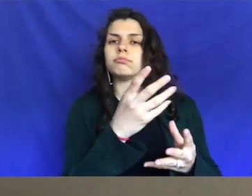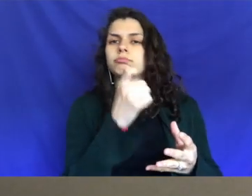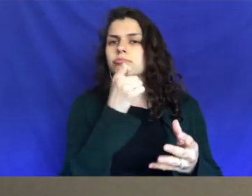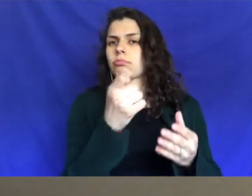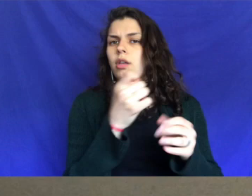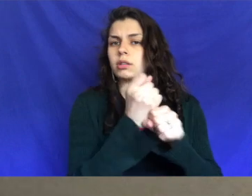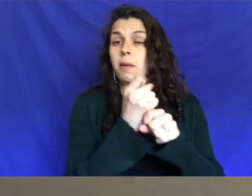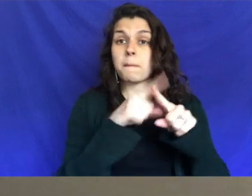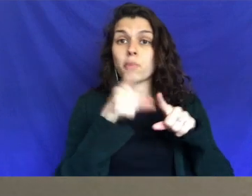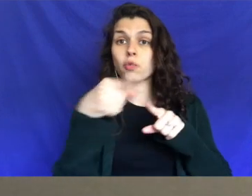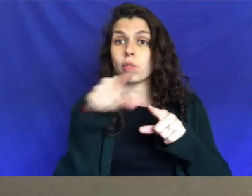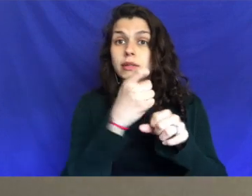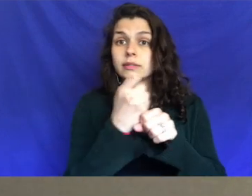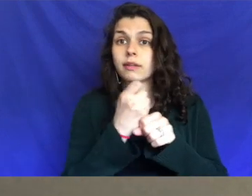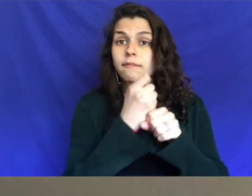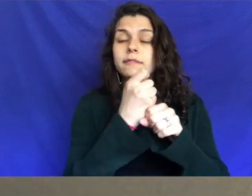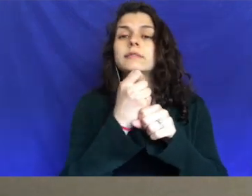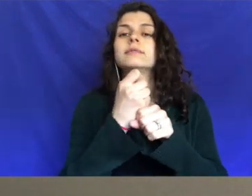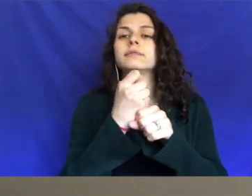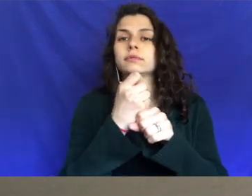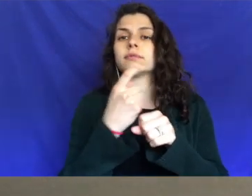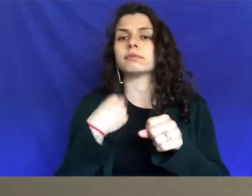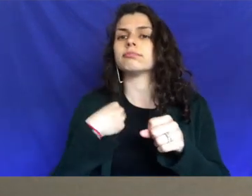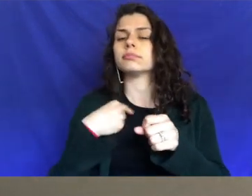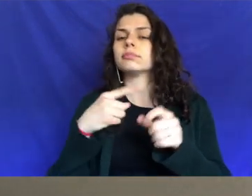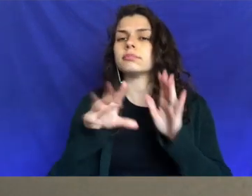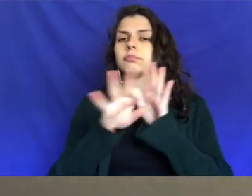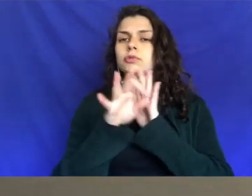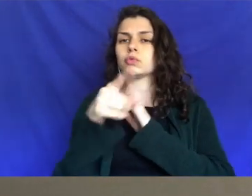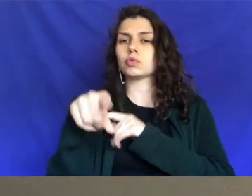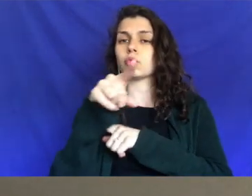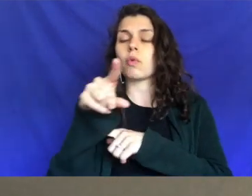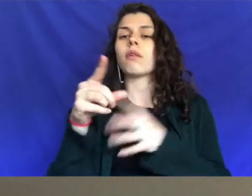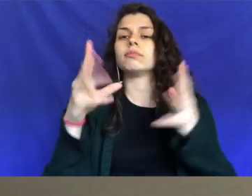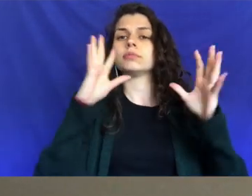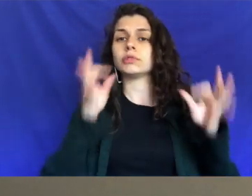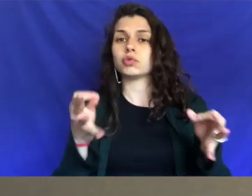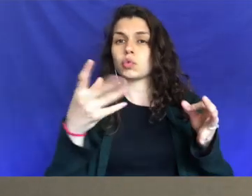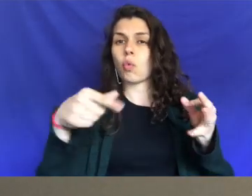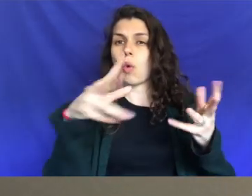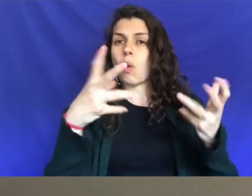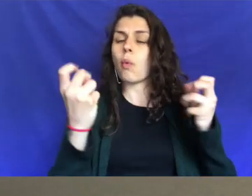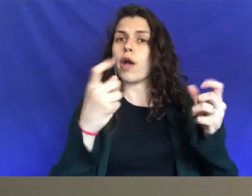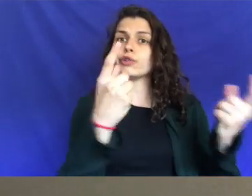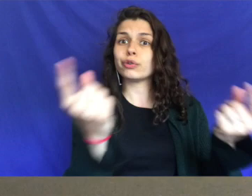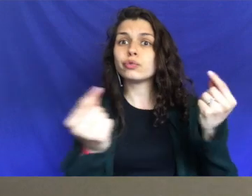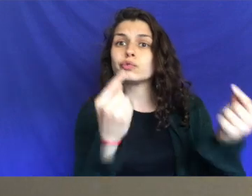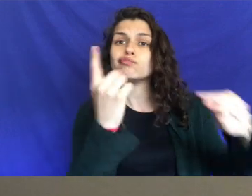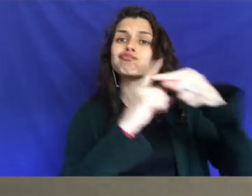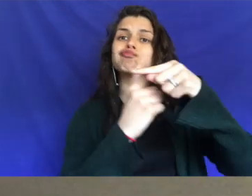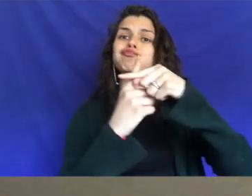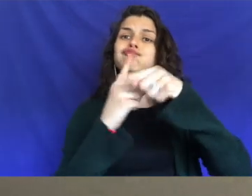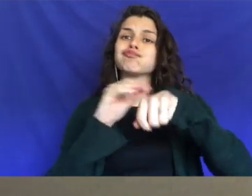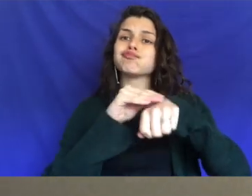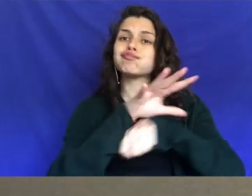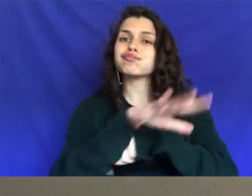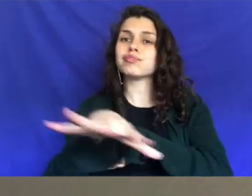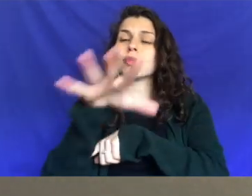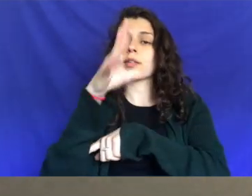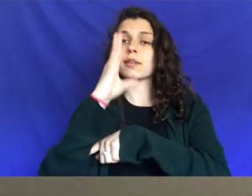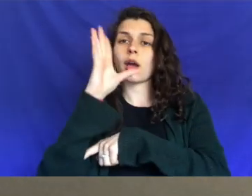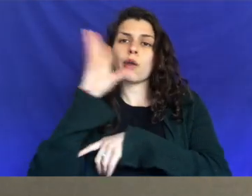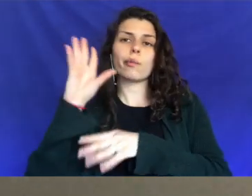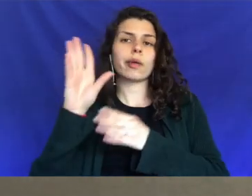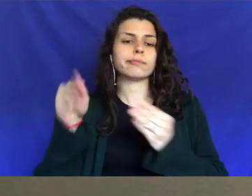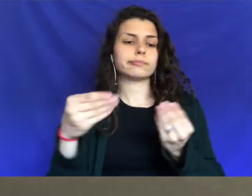told me, you didn't choose me. I chose you. I appointed you to go and produce lasting fruit so that the father will give you whatever you ask for.